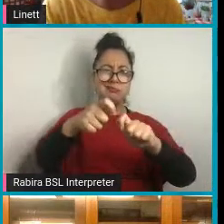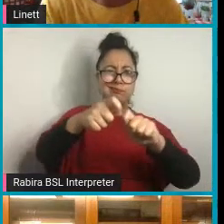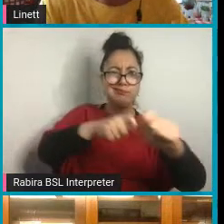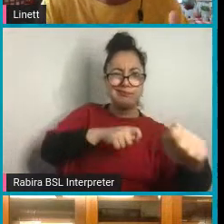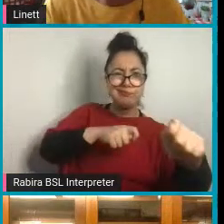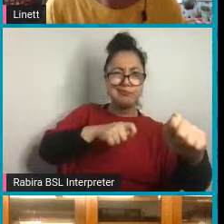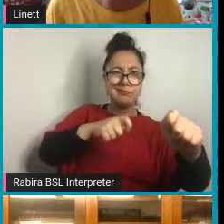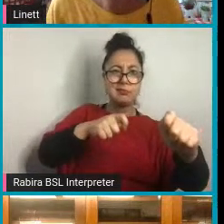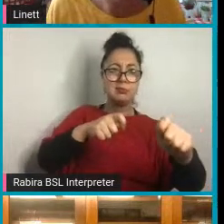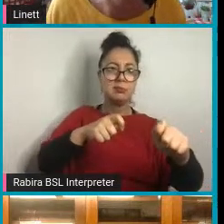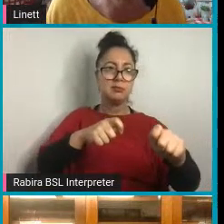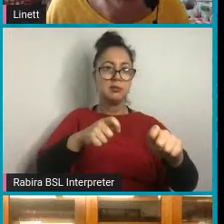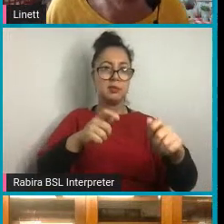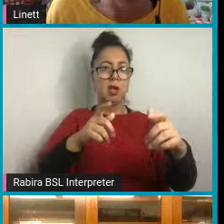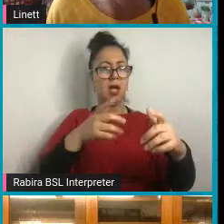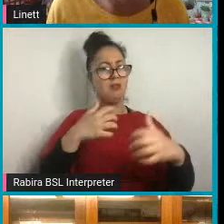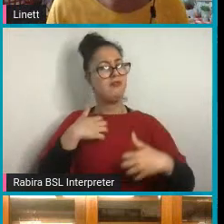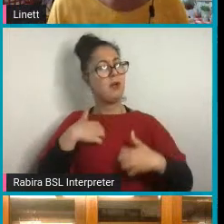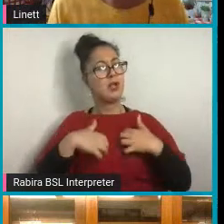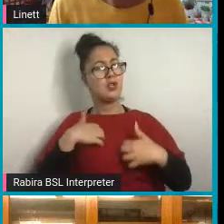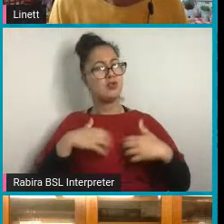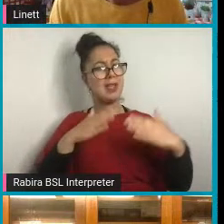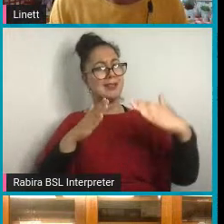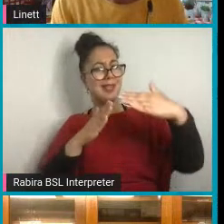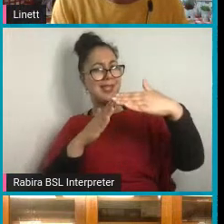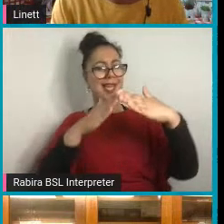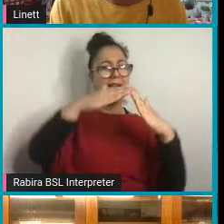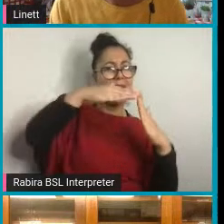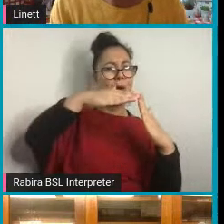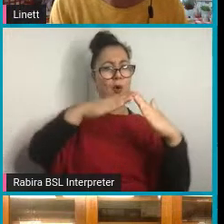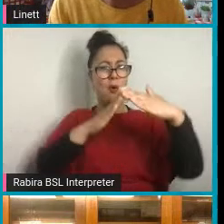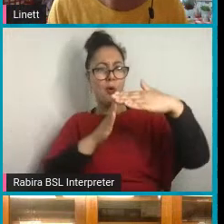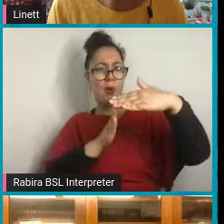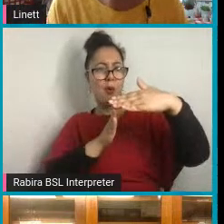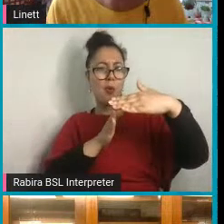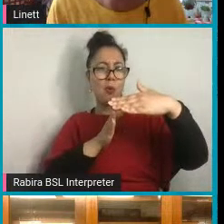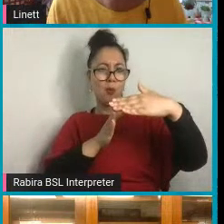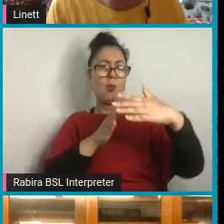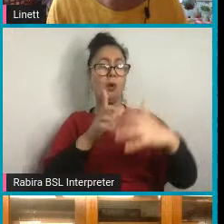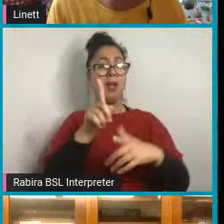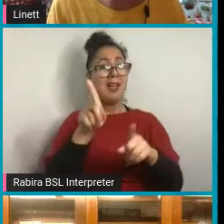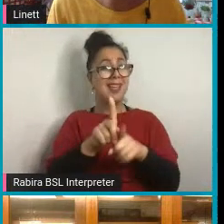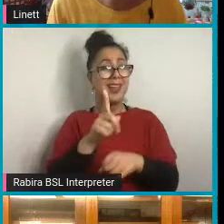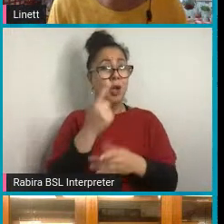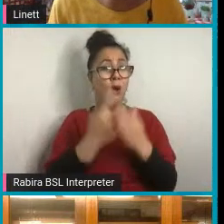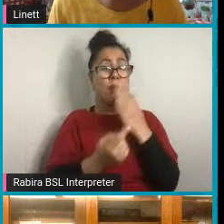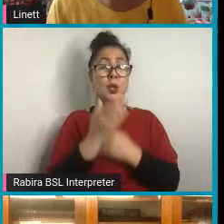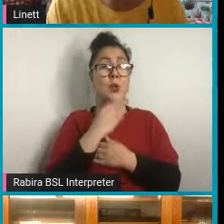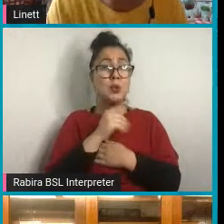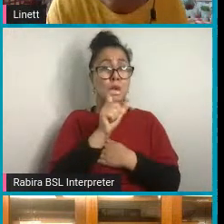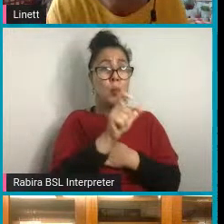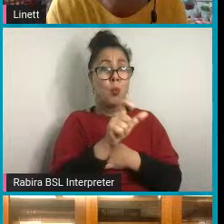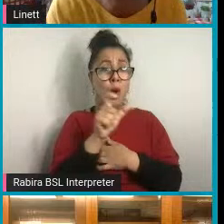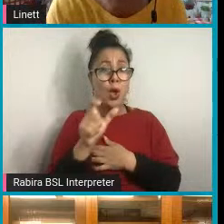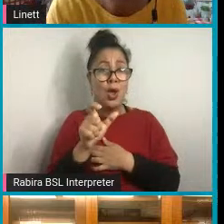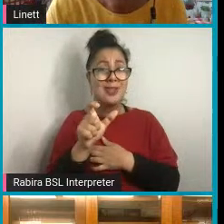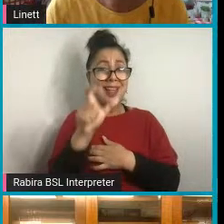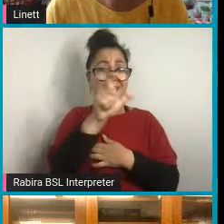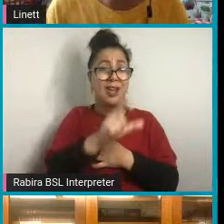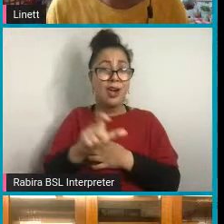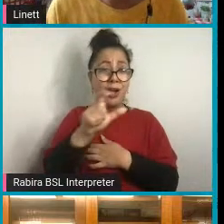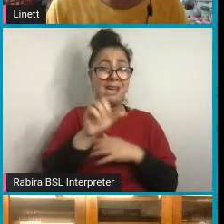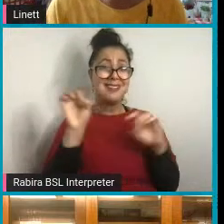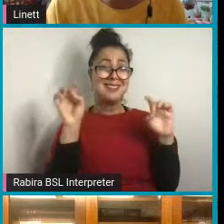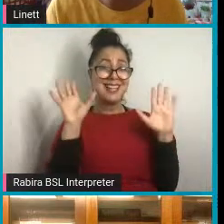angle is really interesting. And again, this is just using words, isn't it really? Words and colour in this poster,